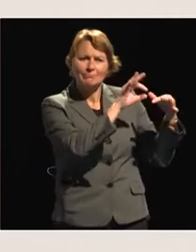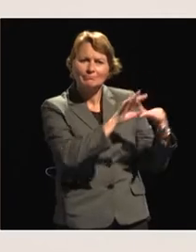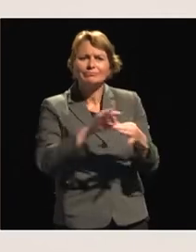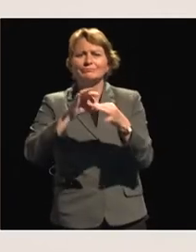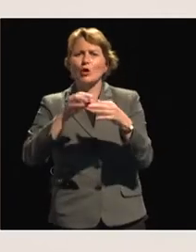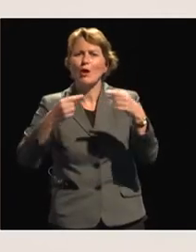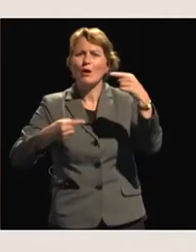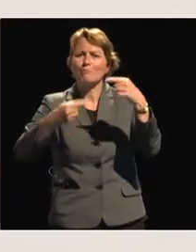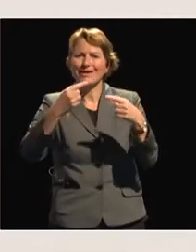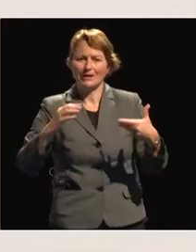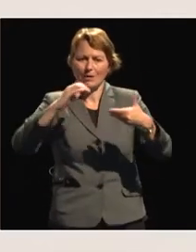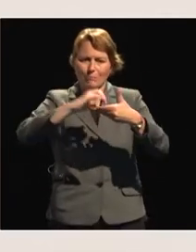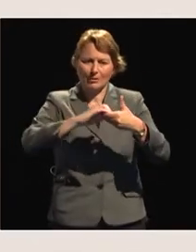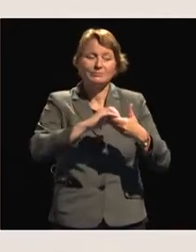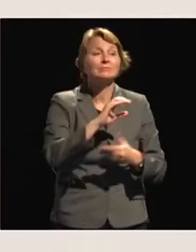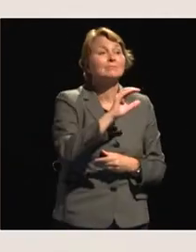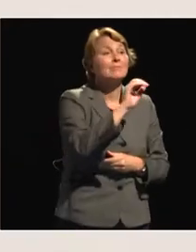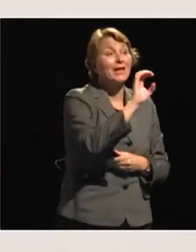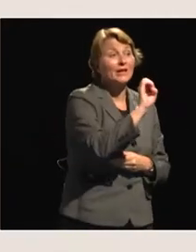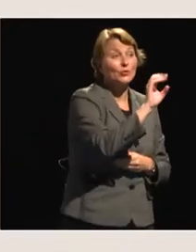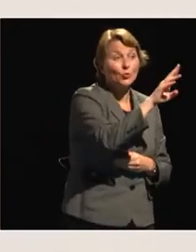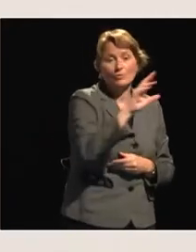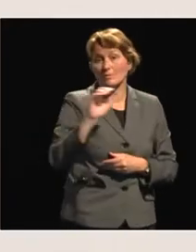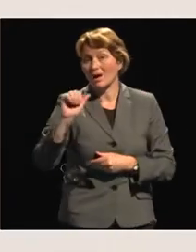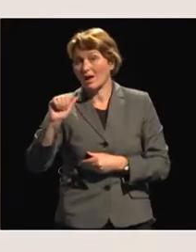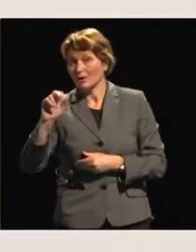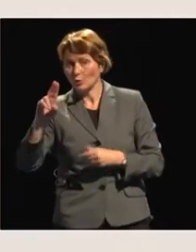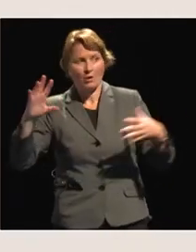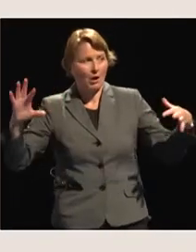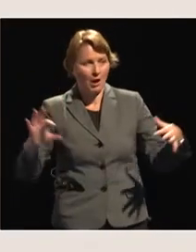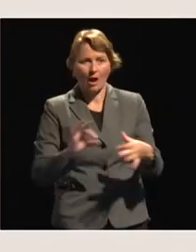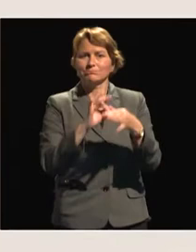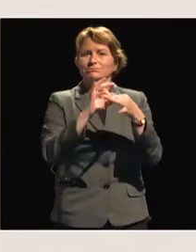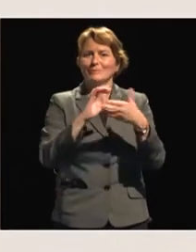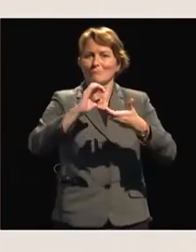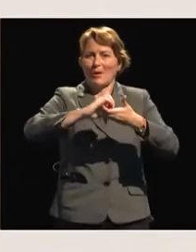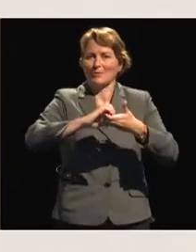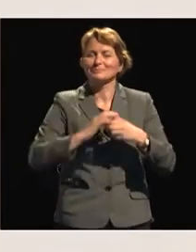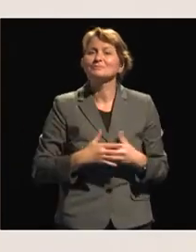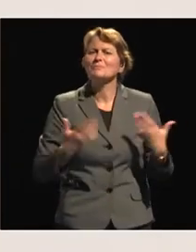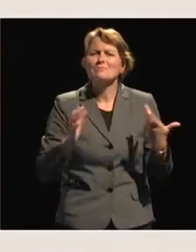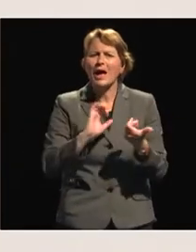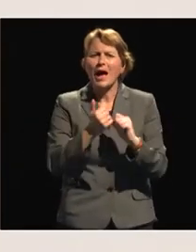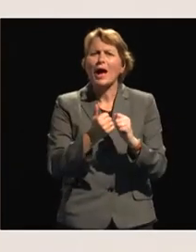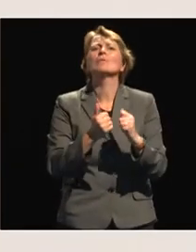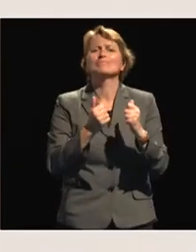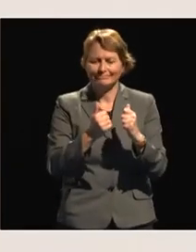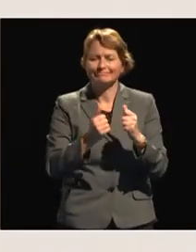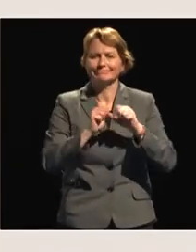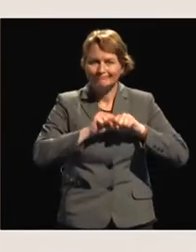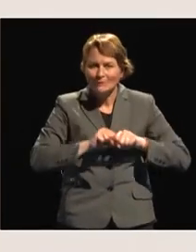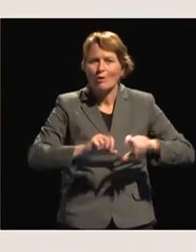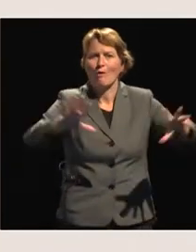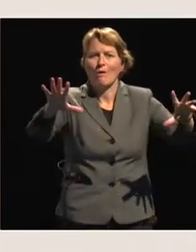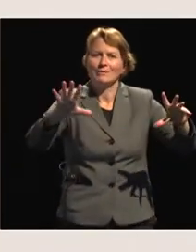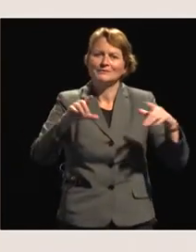between the African Union and the European Union. And that was very much personified when the task force was launched. You had